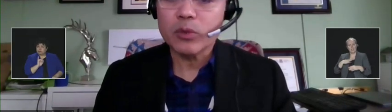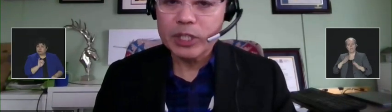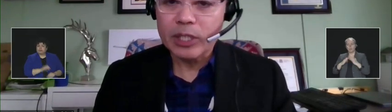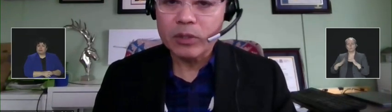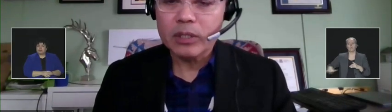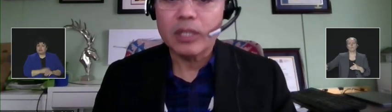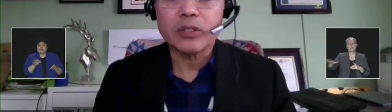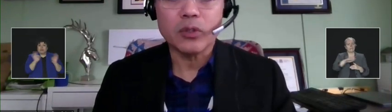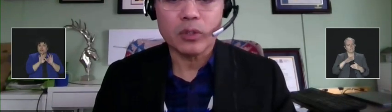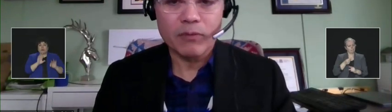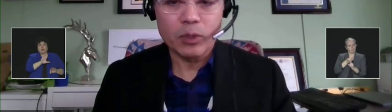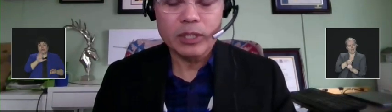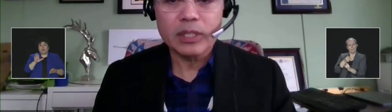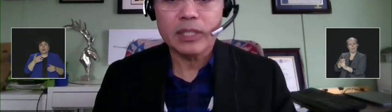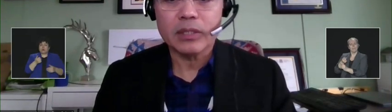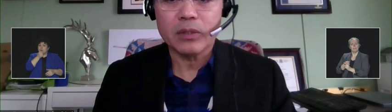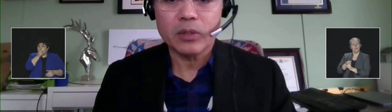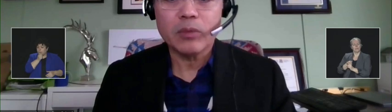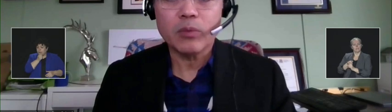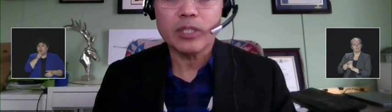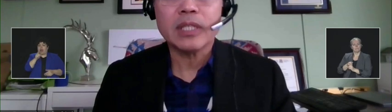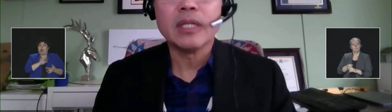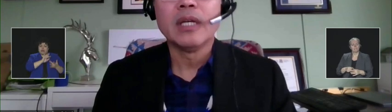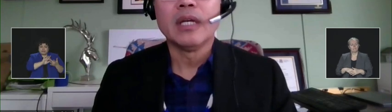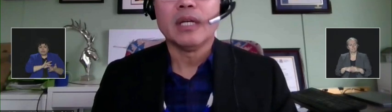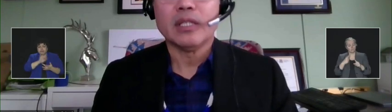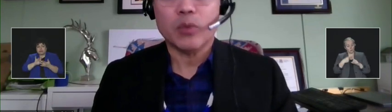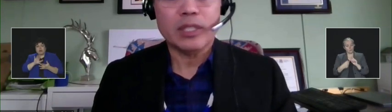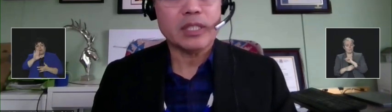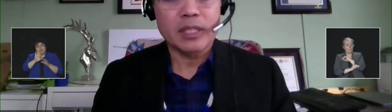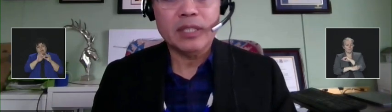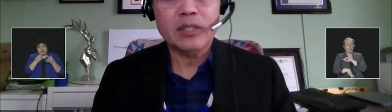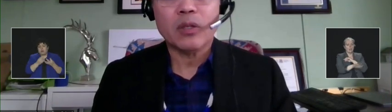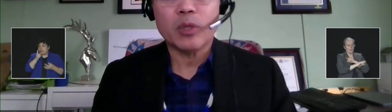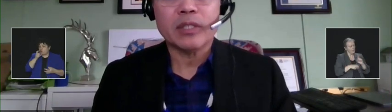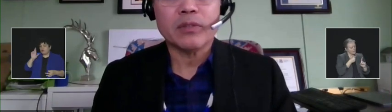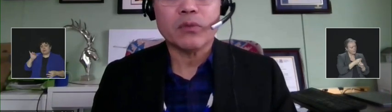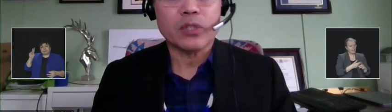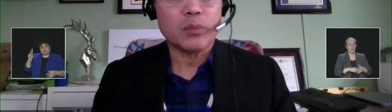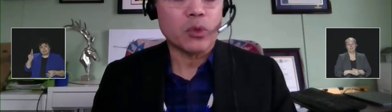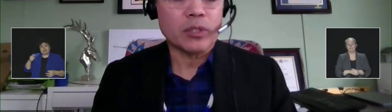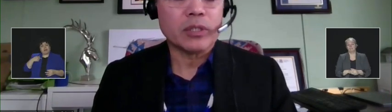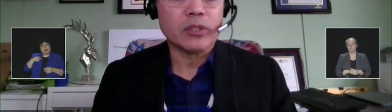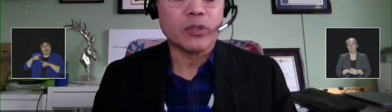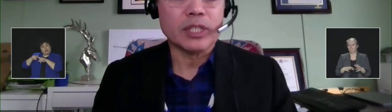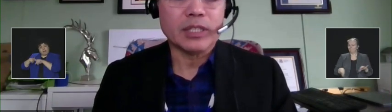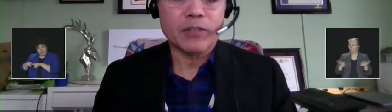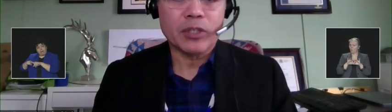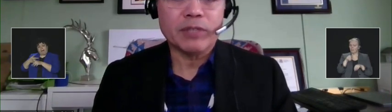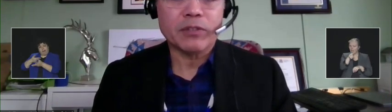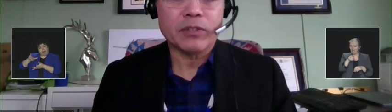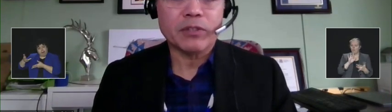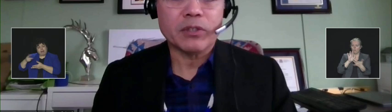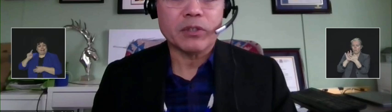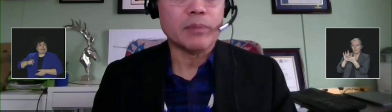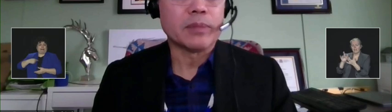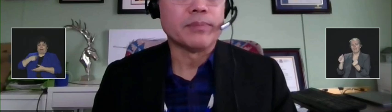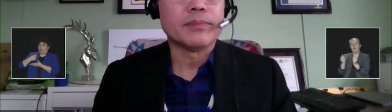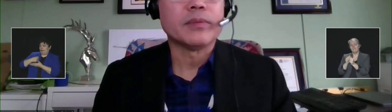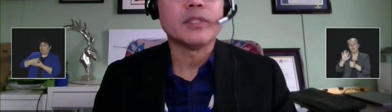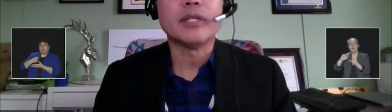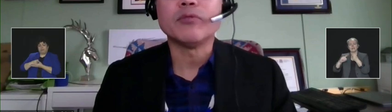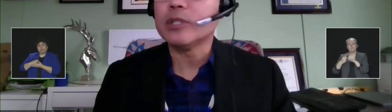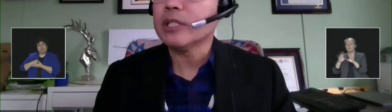important to reach out to your loved ones and to those at risk, as well as lean on one another for support during these very difficult